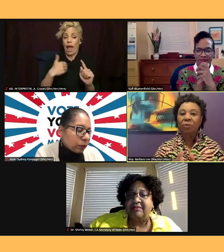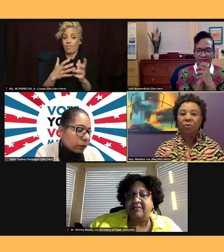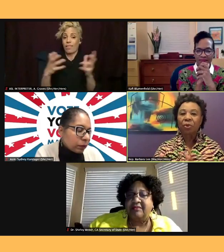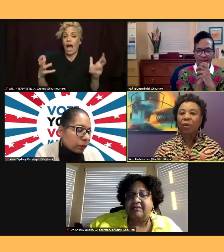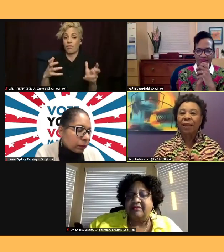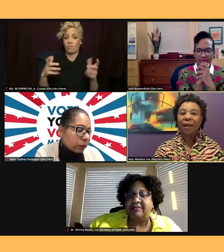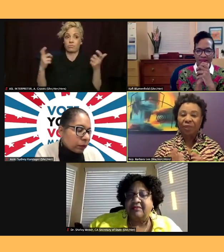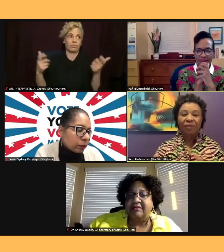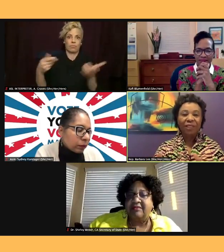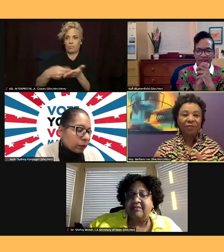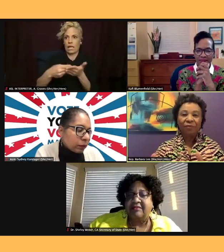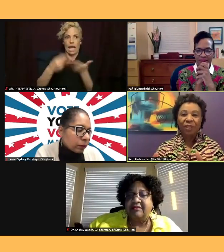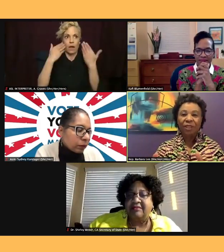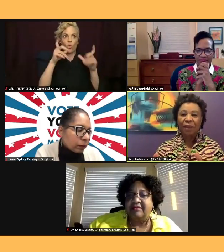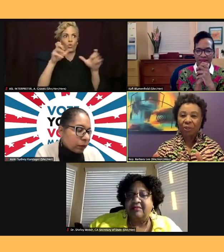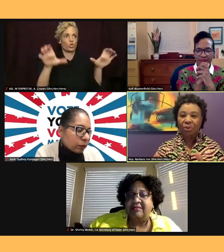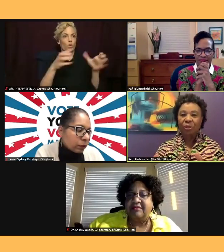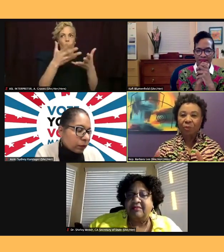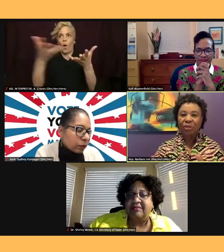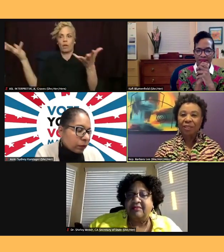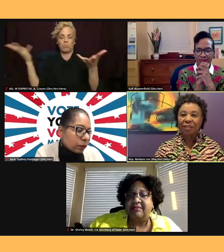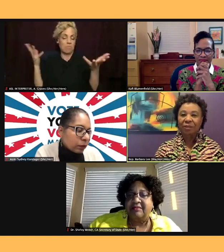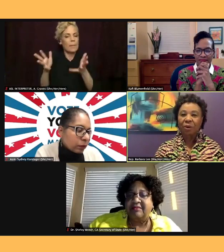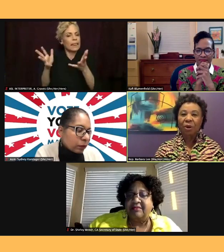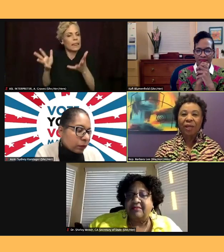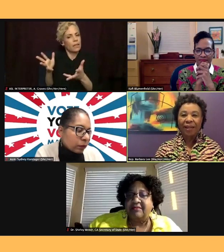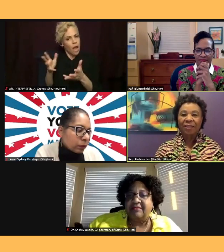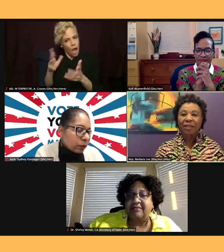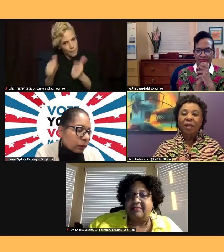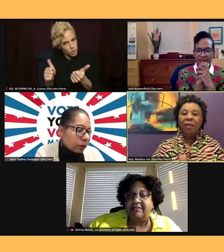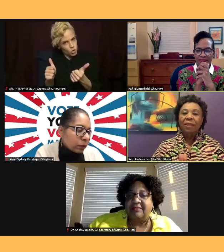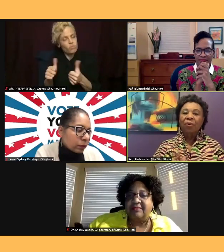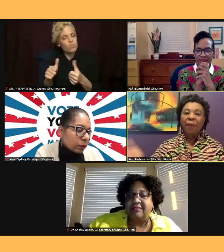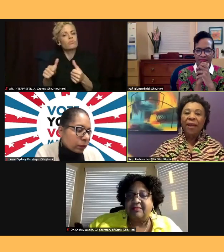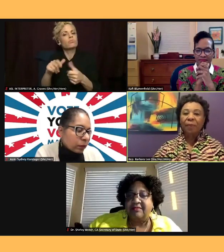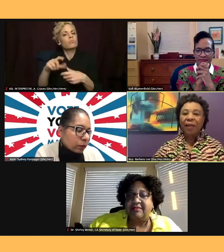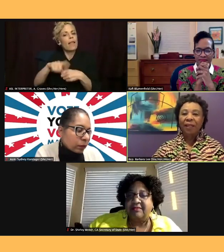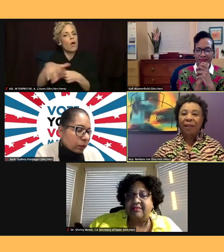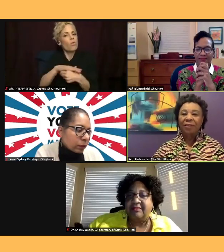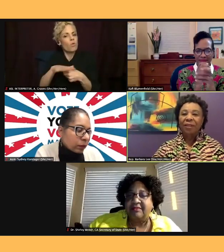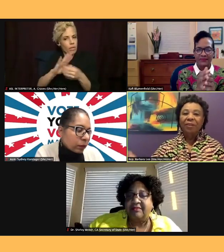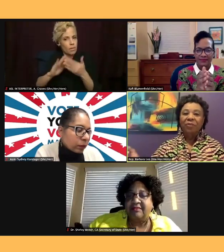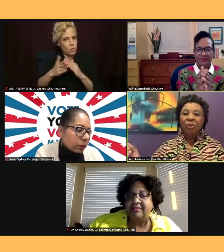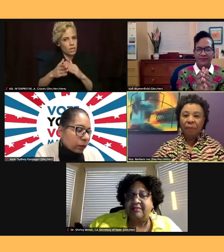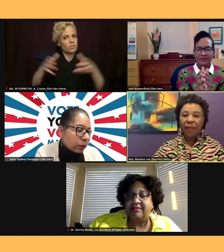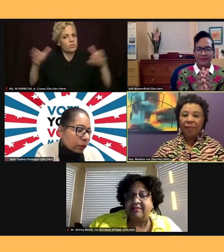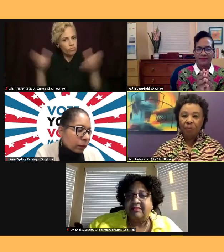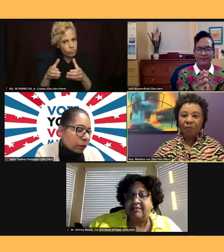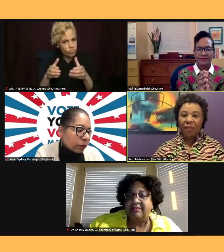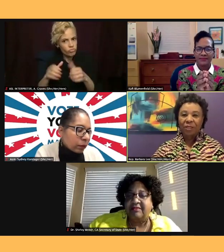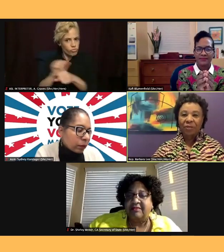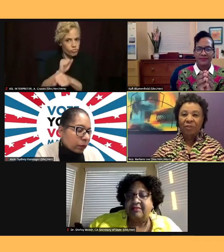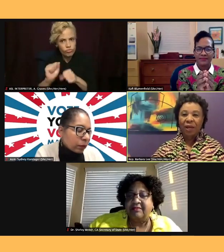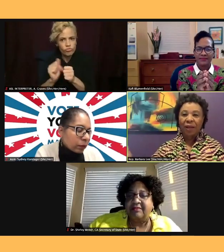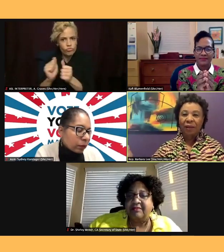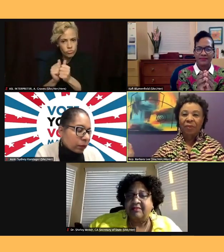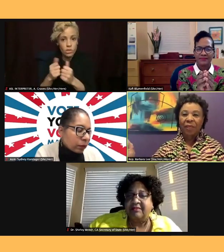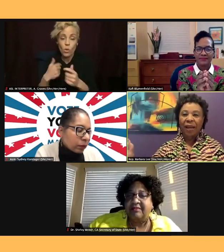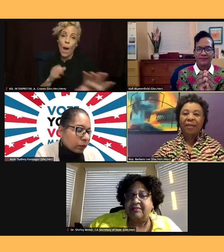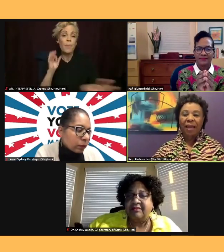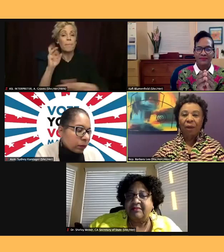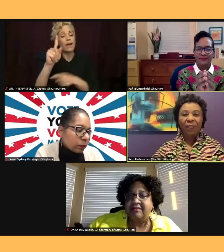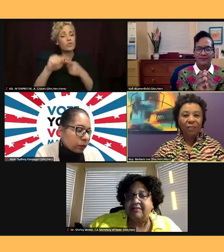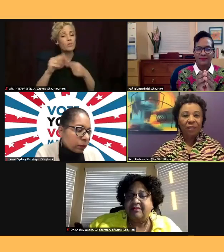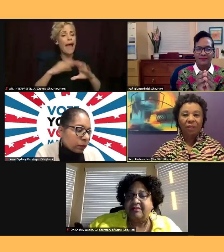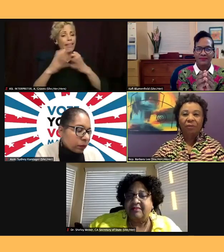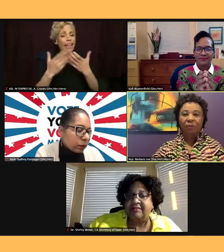I'm leaving it to my local communities to organize. So I went back to my class, told my professor that I'd now reconsider